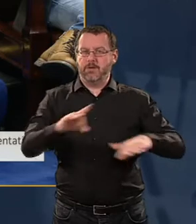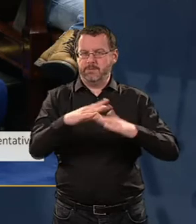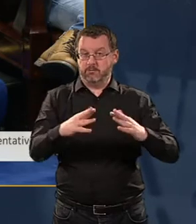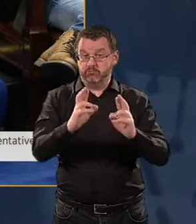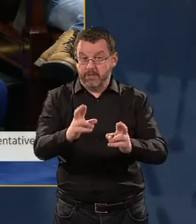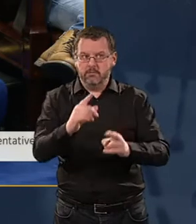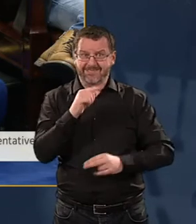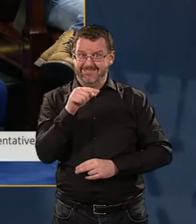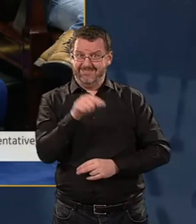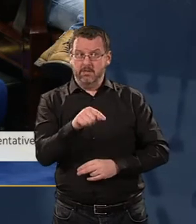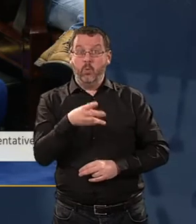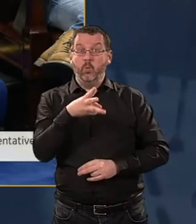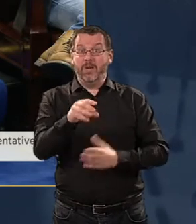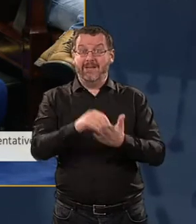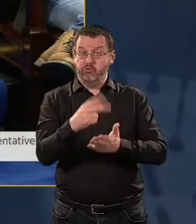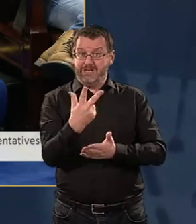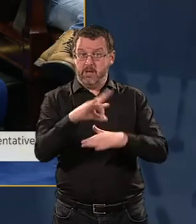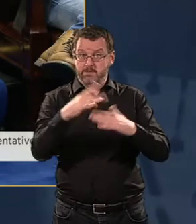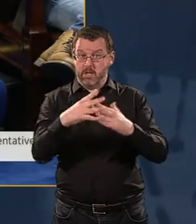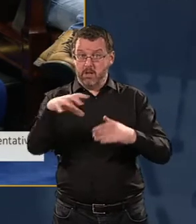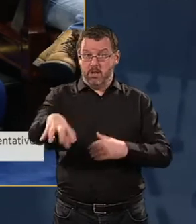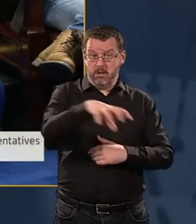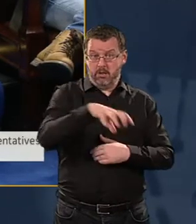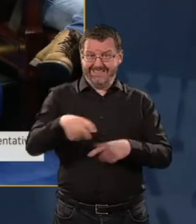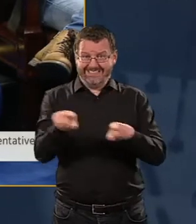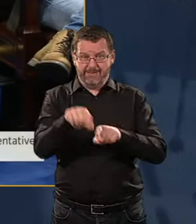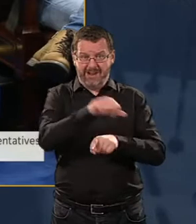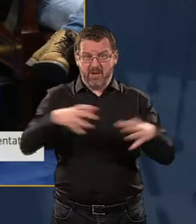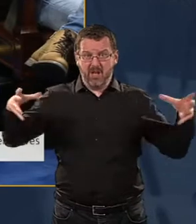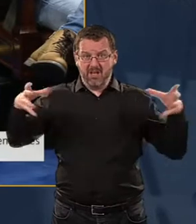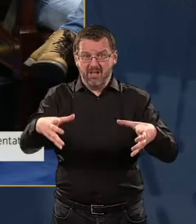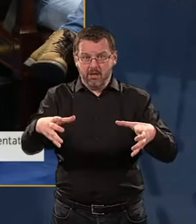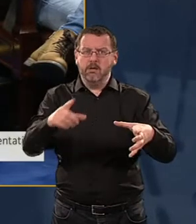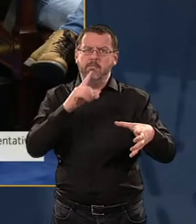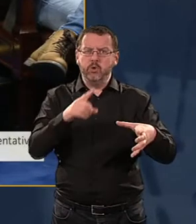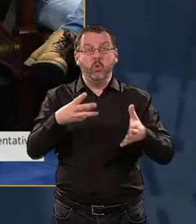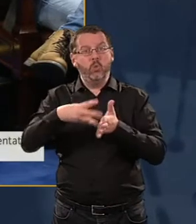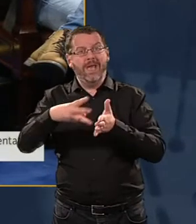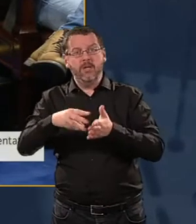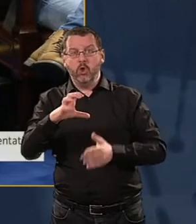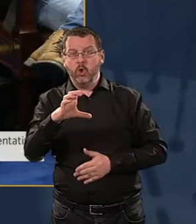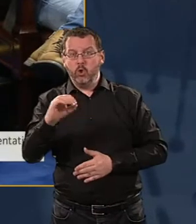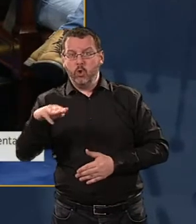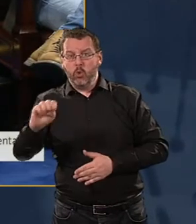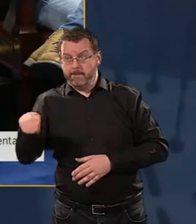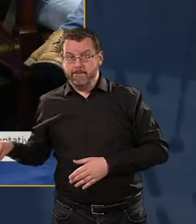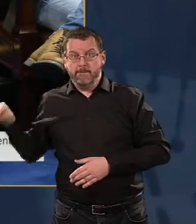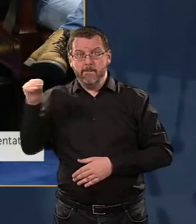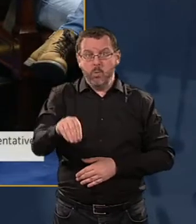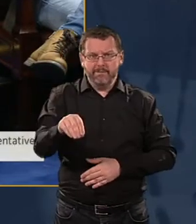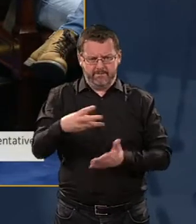It's to be a tri-located hospital, but you're giving no indication when the Coombe will move to that tri-located site.